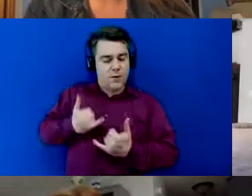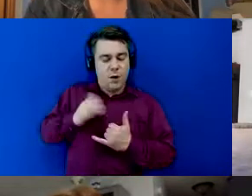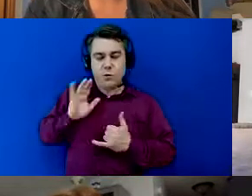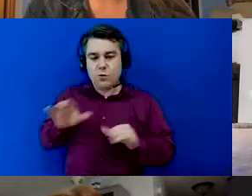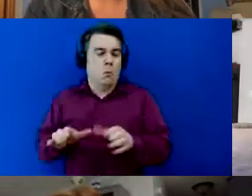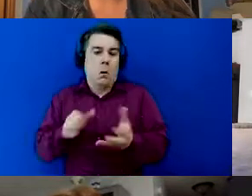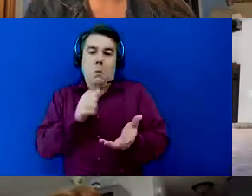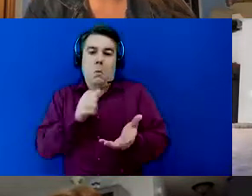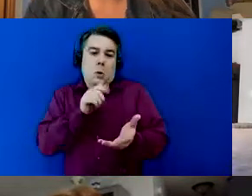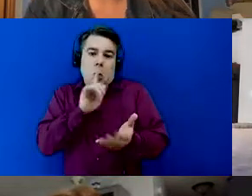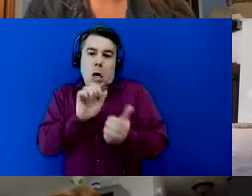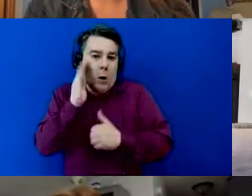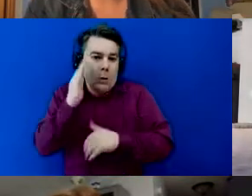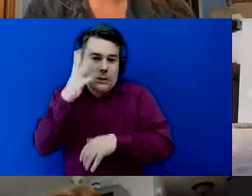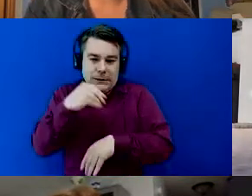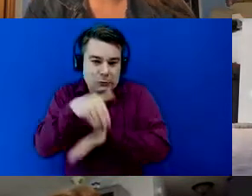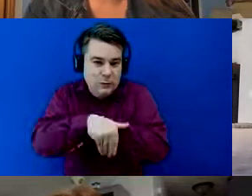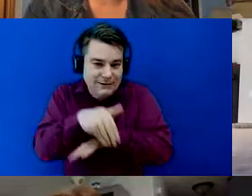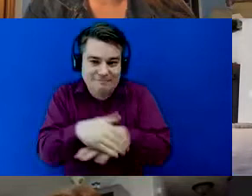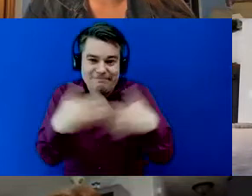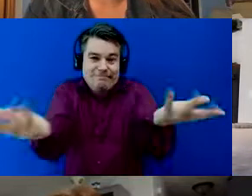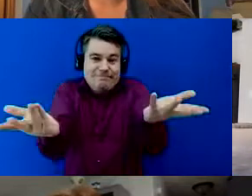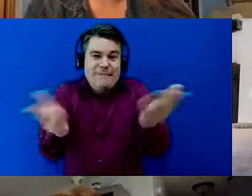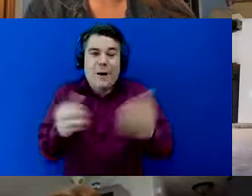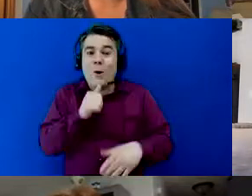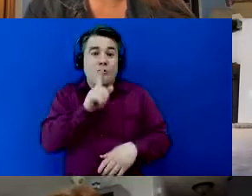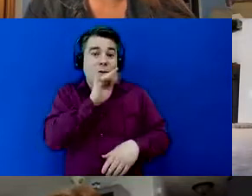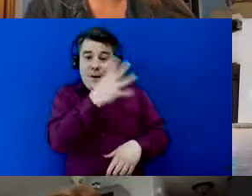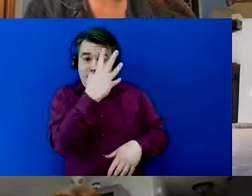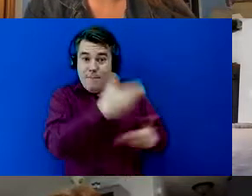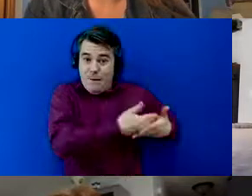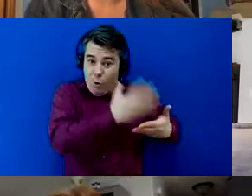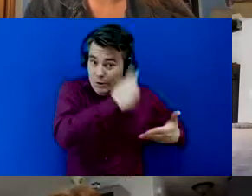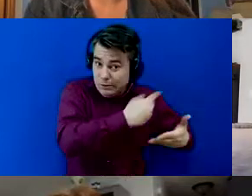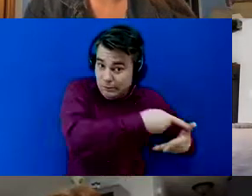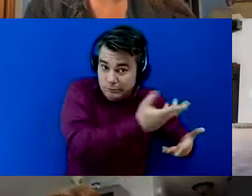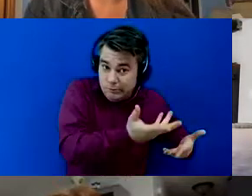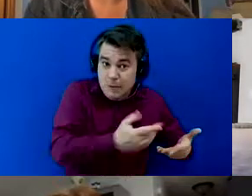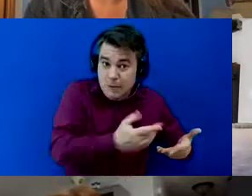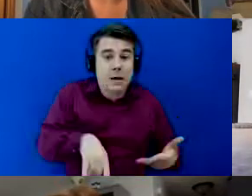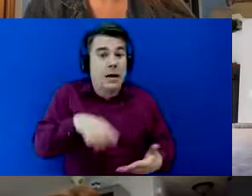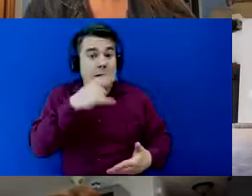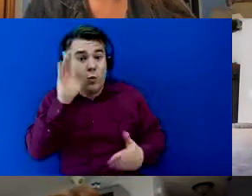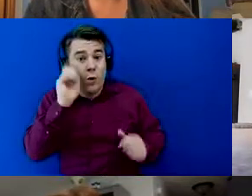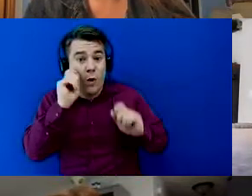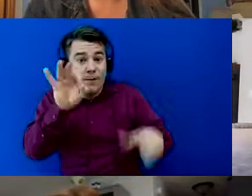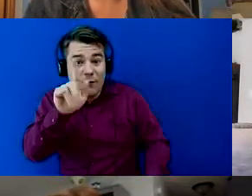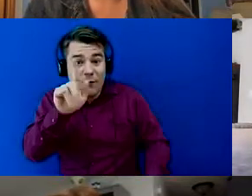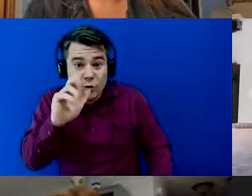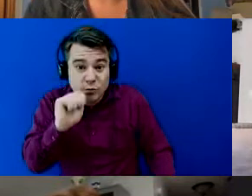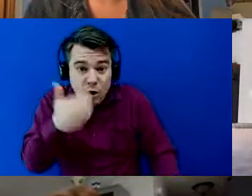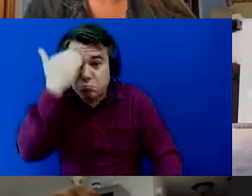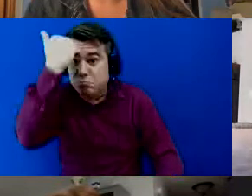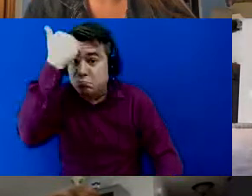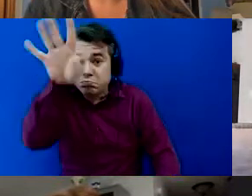how I'm gonna sleep tonight I have no idea if my baby's gonna sleep I have no idea if my kids are gonna wake up with the flu tomorrow I have no idea